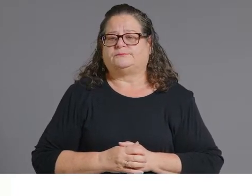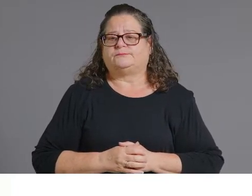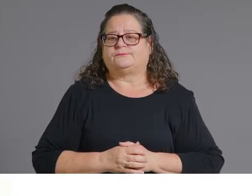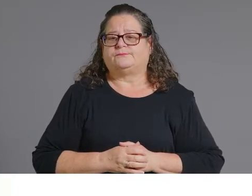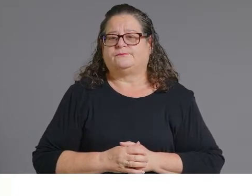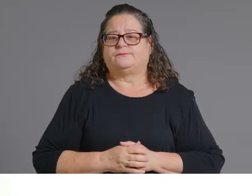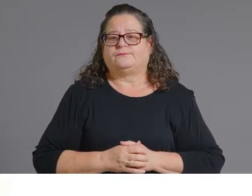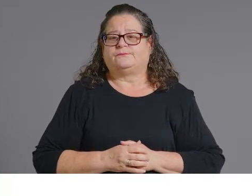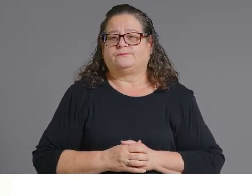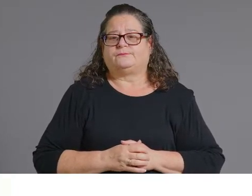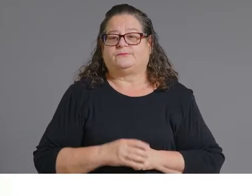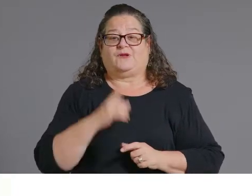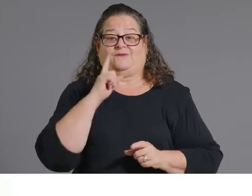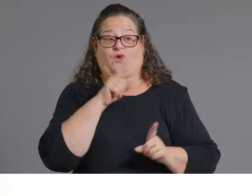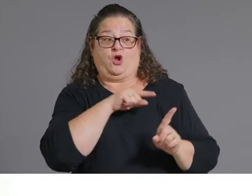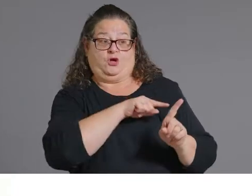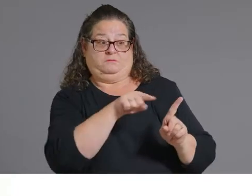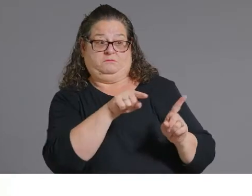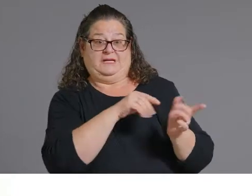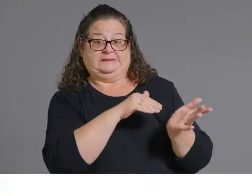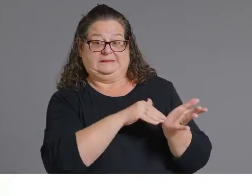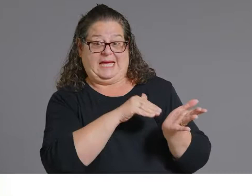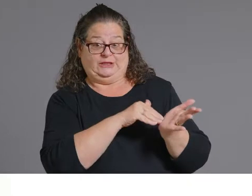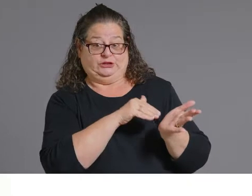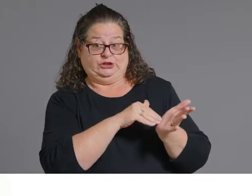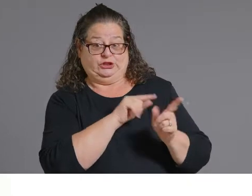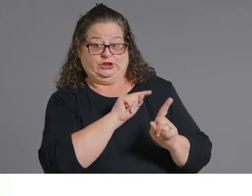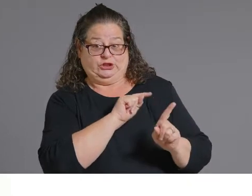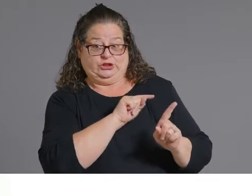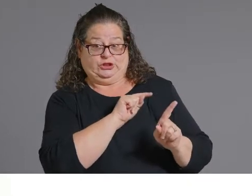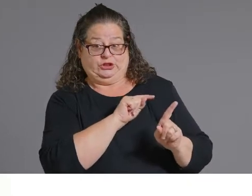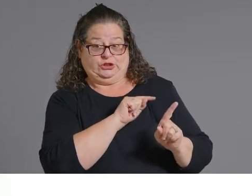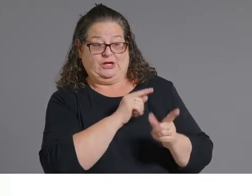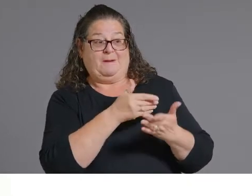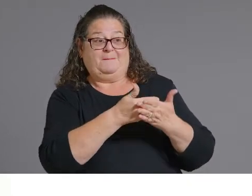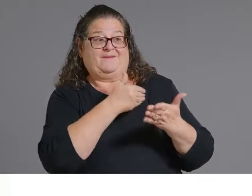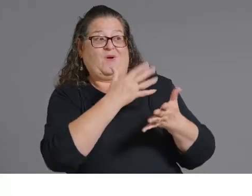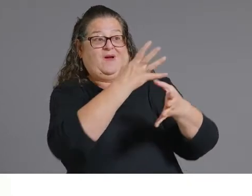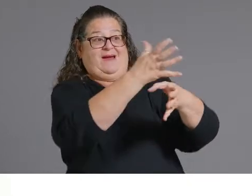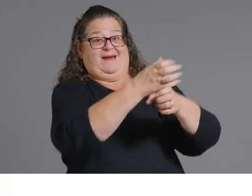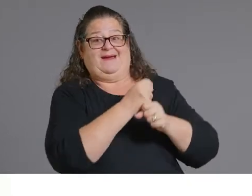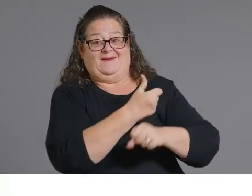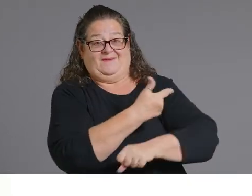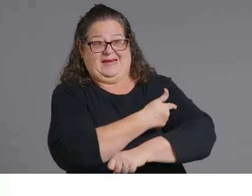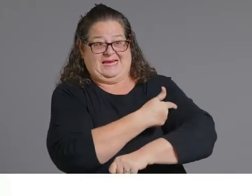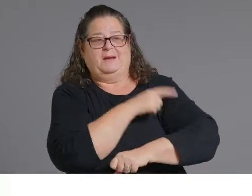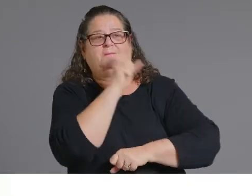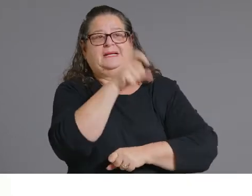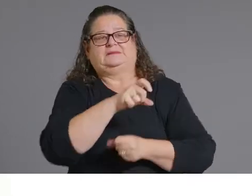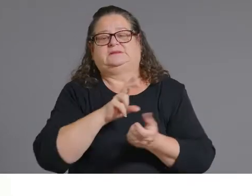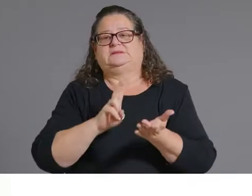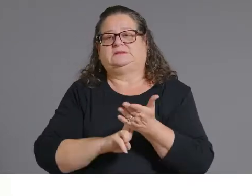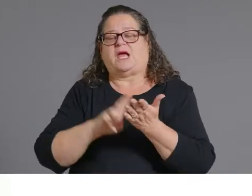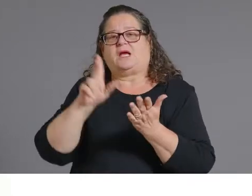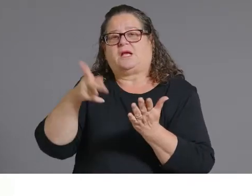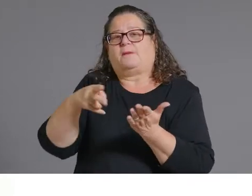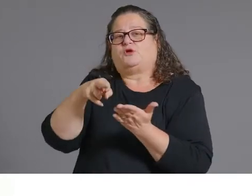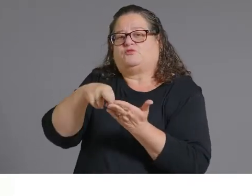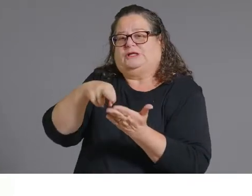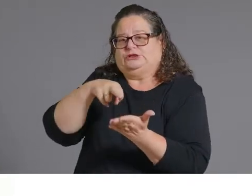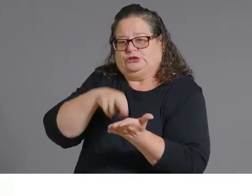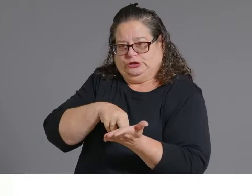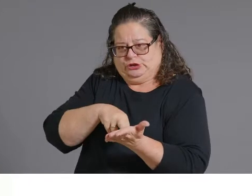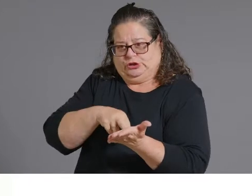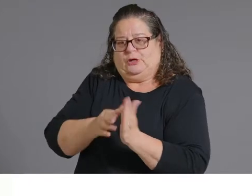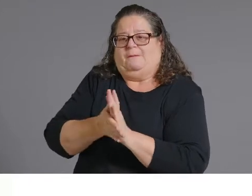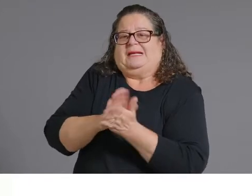required that you become an onboarded pandemic vaccine provider and so for those that are still looking at how to do that